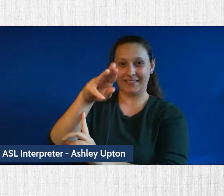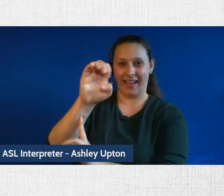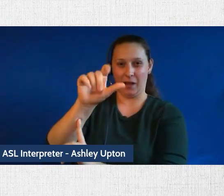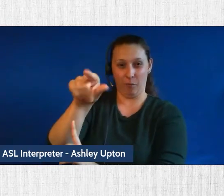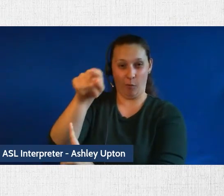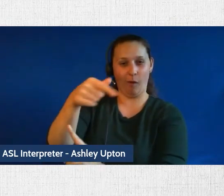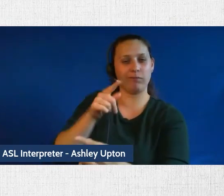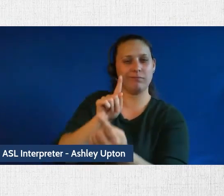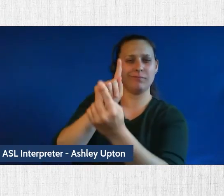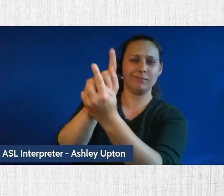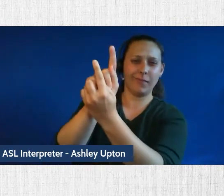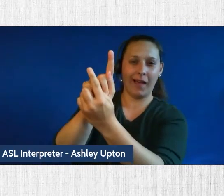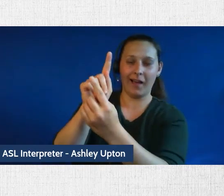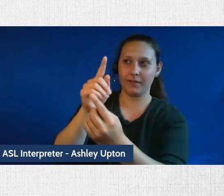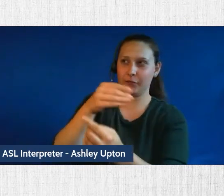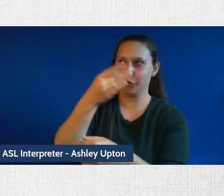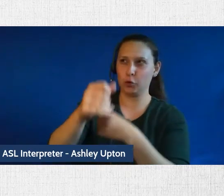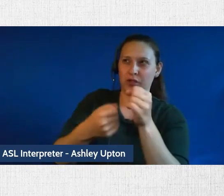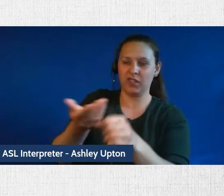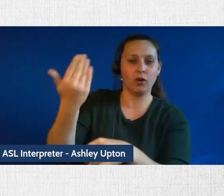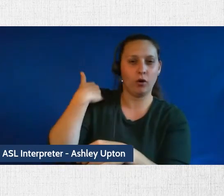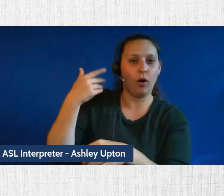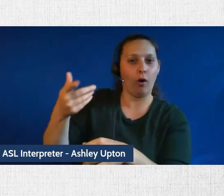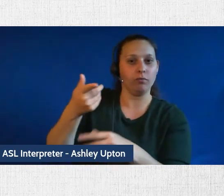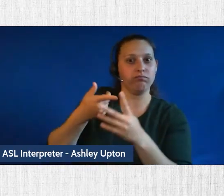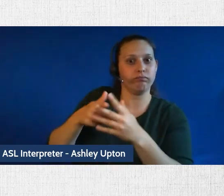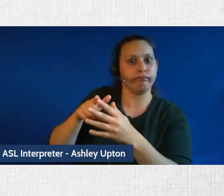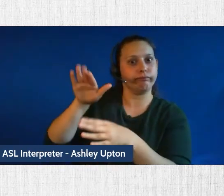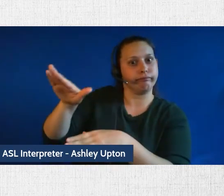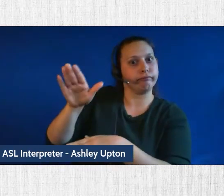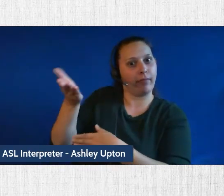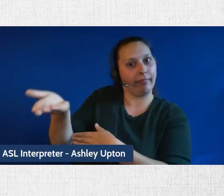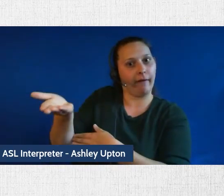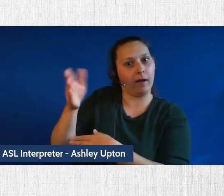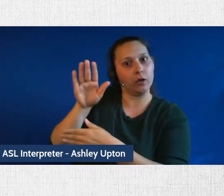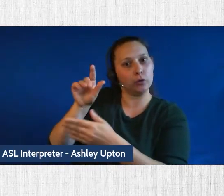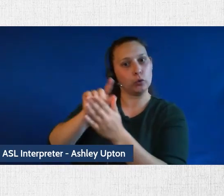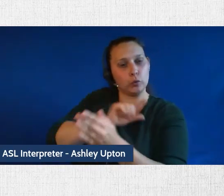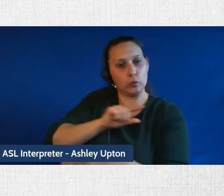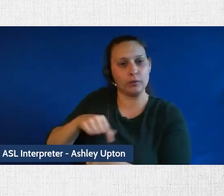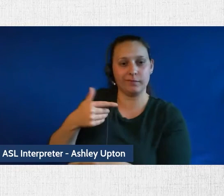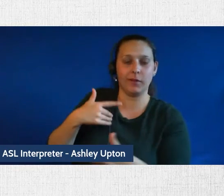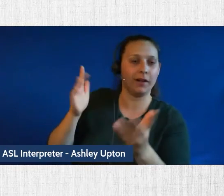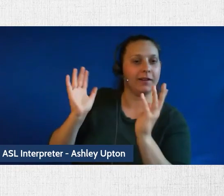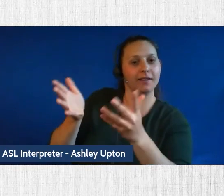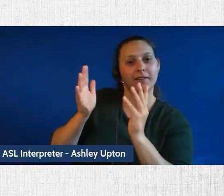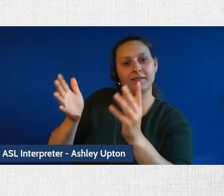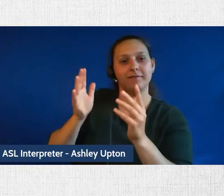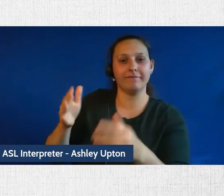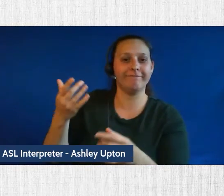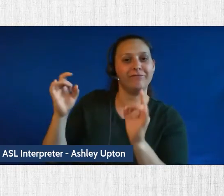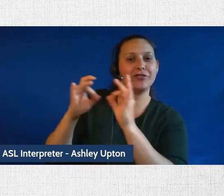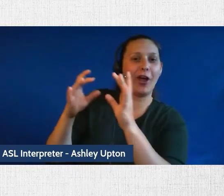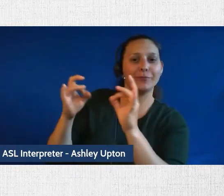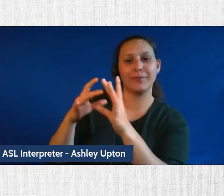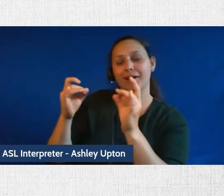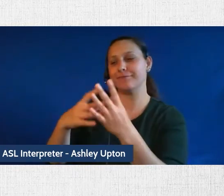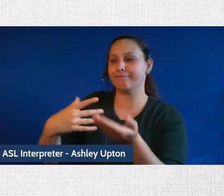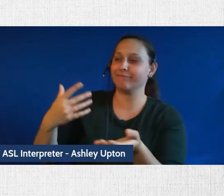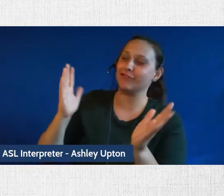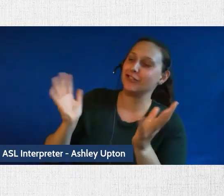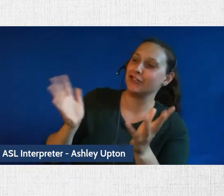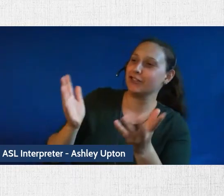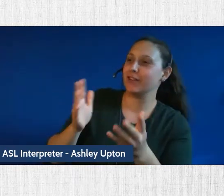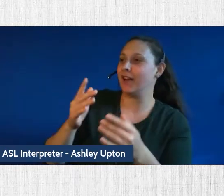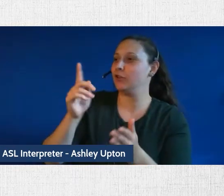ago when he started at Queens and we were just chit chatting and goods atrium, getting to Starbucks, talking about our different research